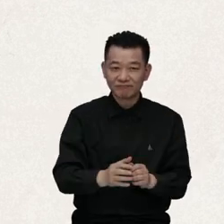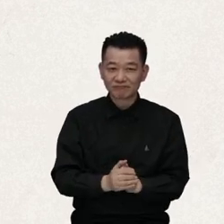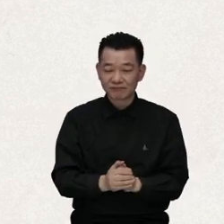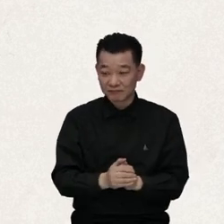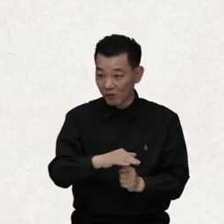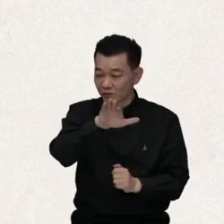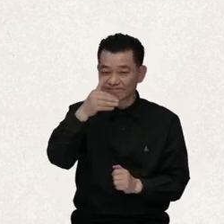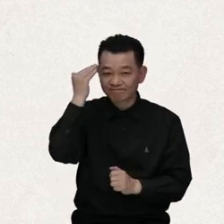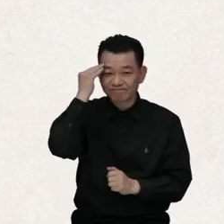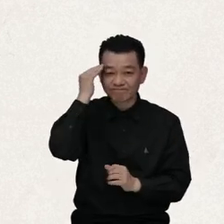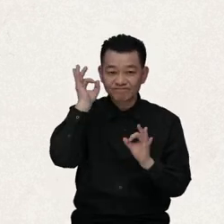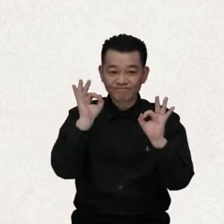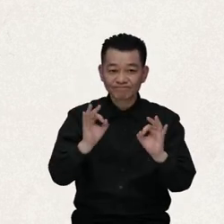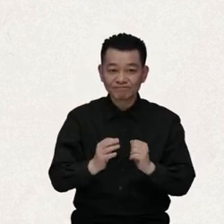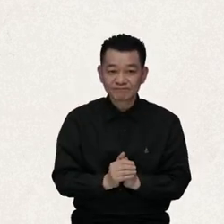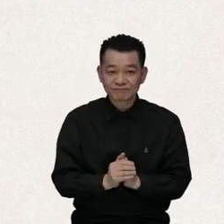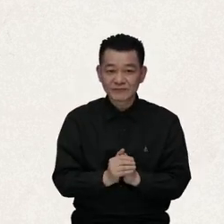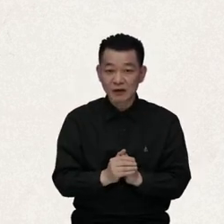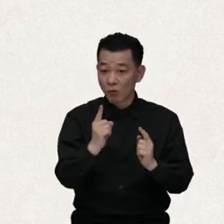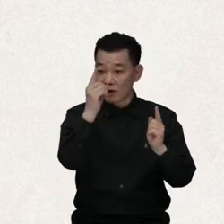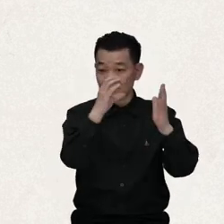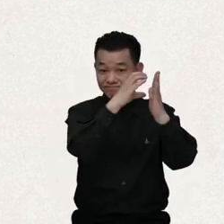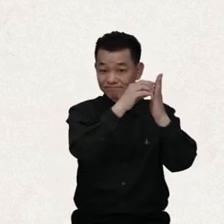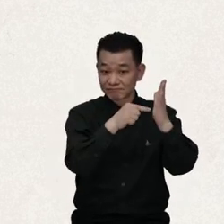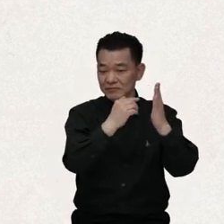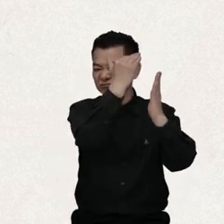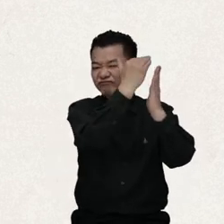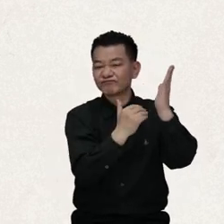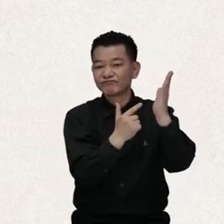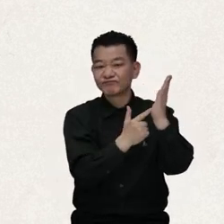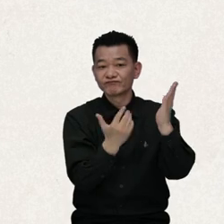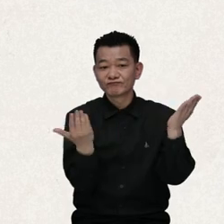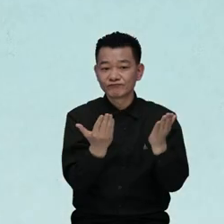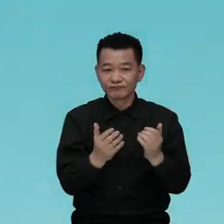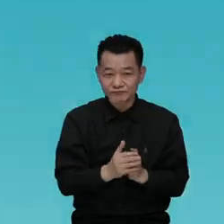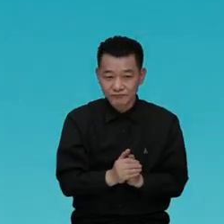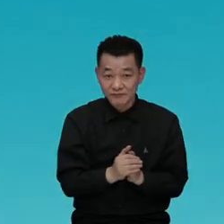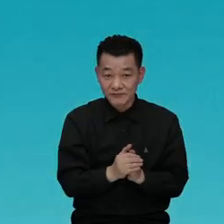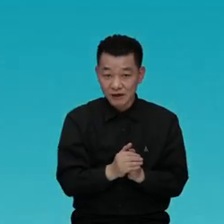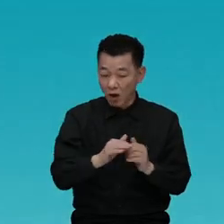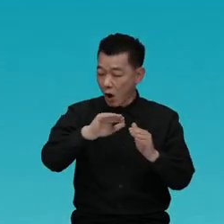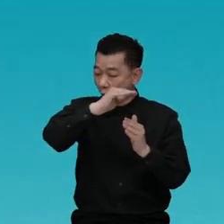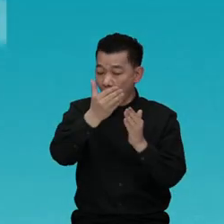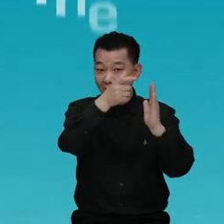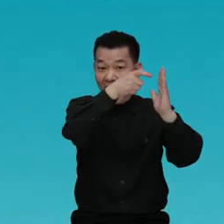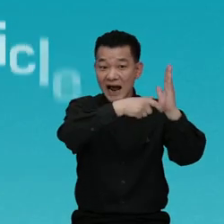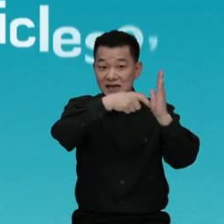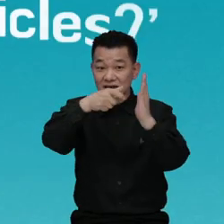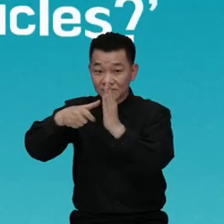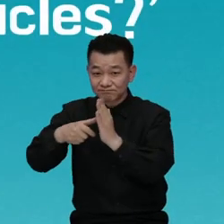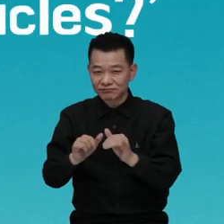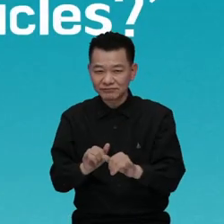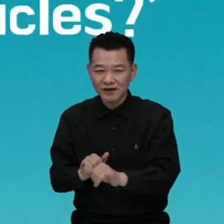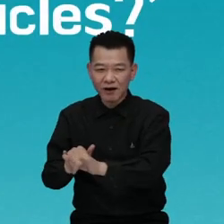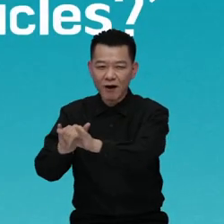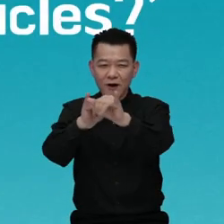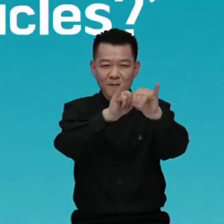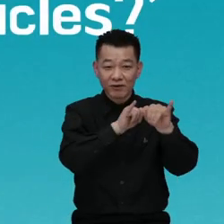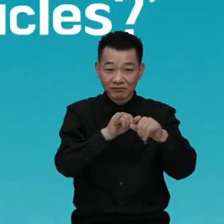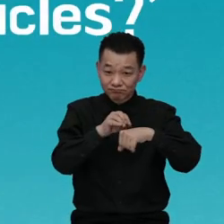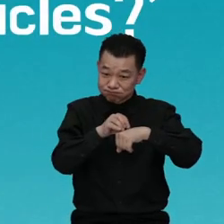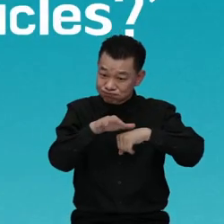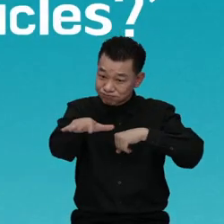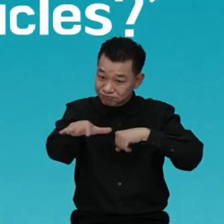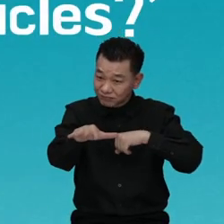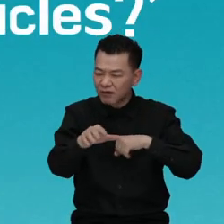I see. I have a question, though. In the Section 1, what are the articles that affect all the other